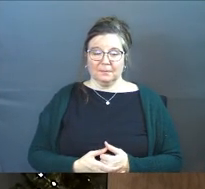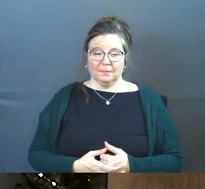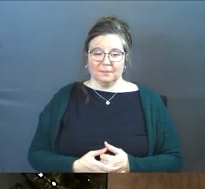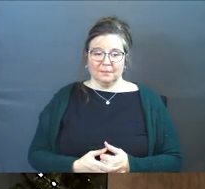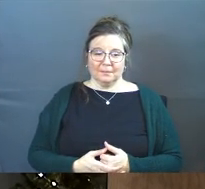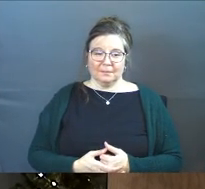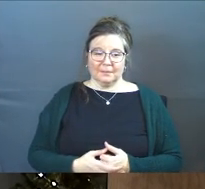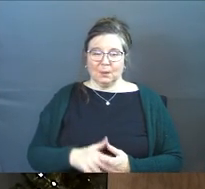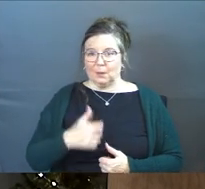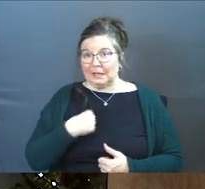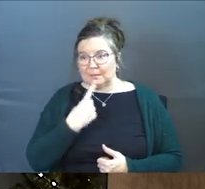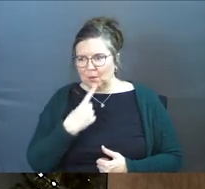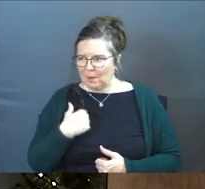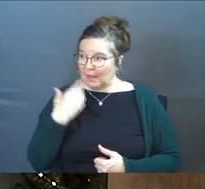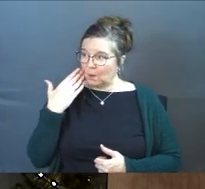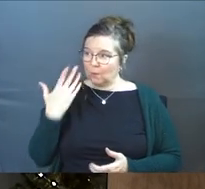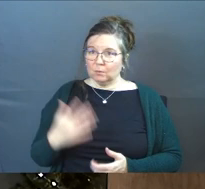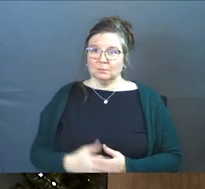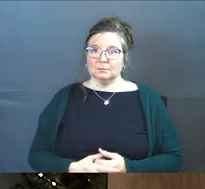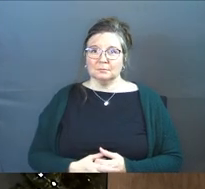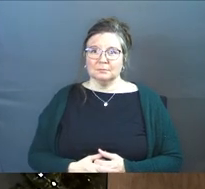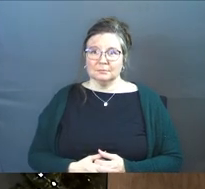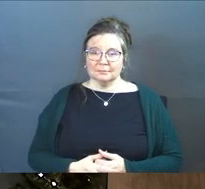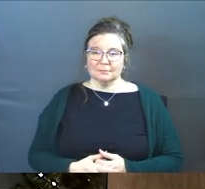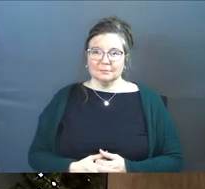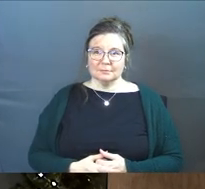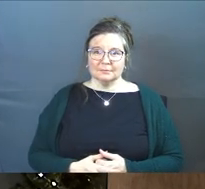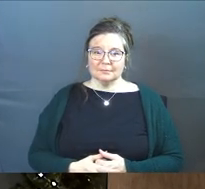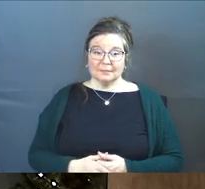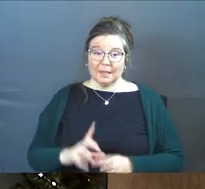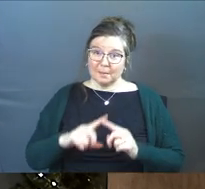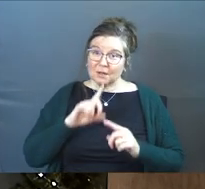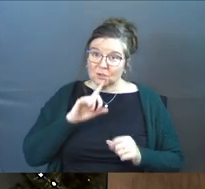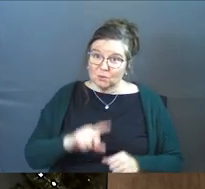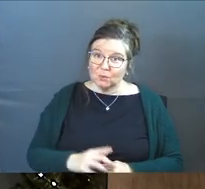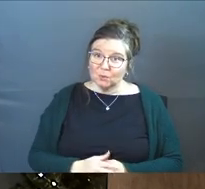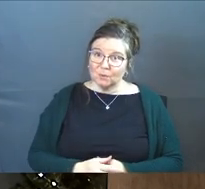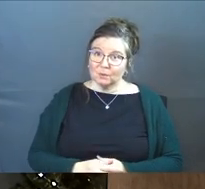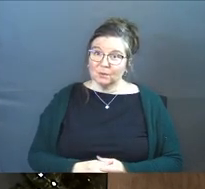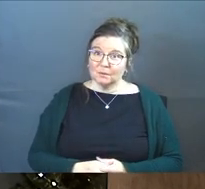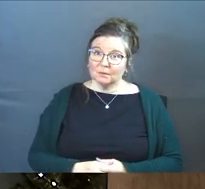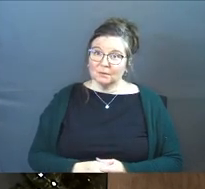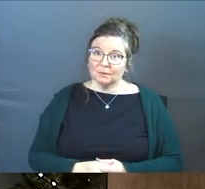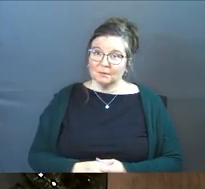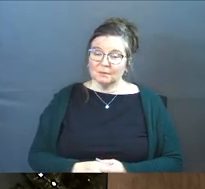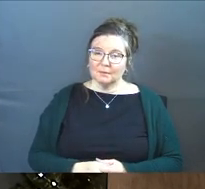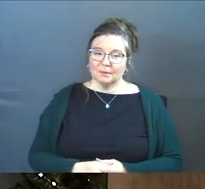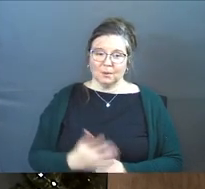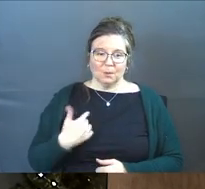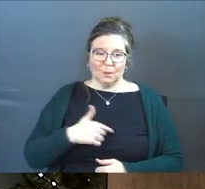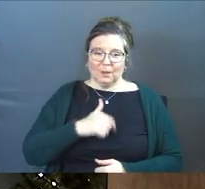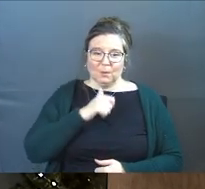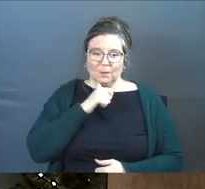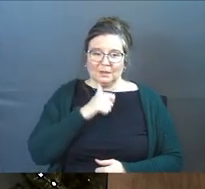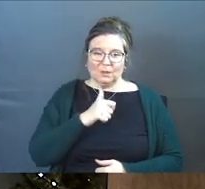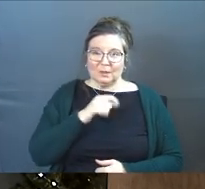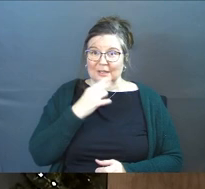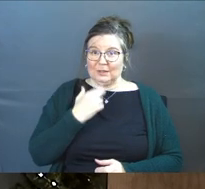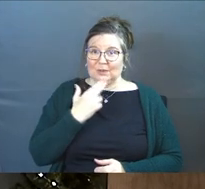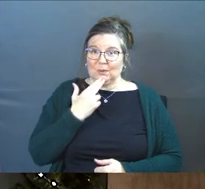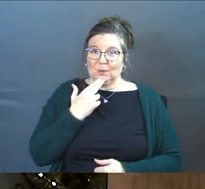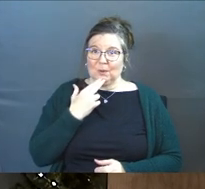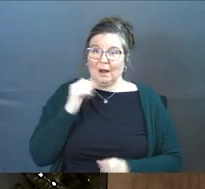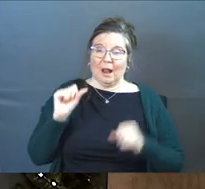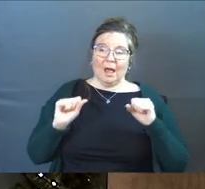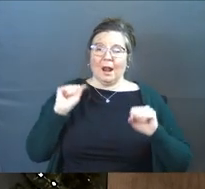That's not what we're supposed to say. I know. But it's true. We weren't cute